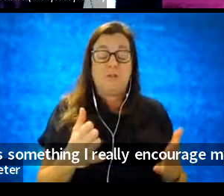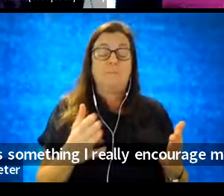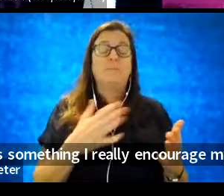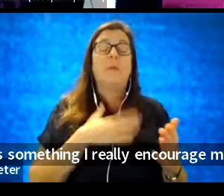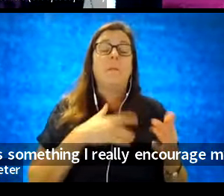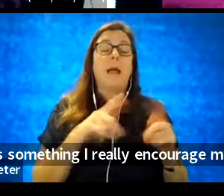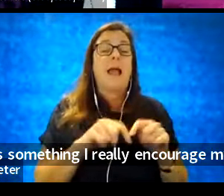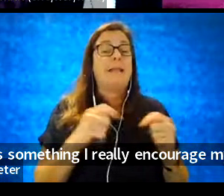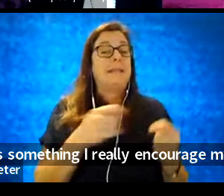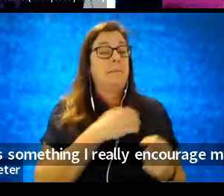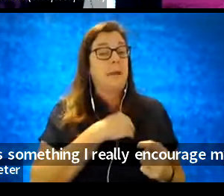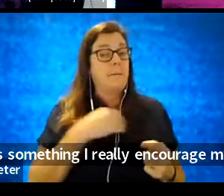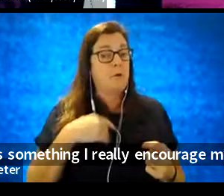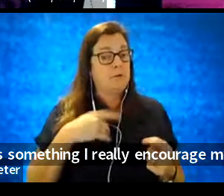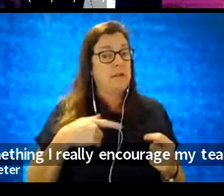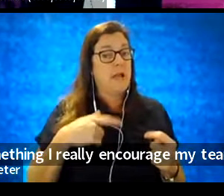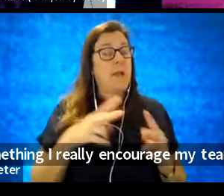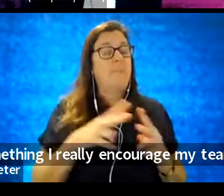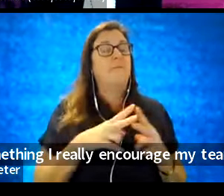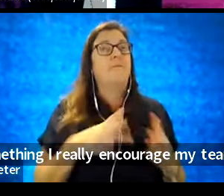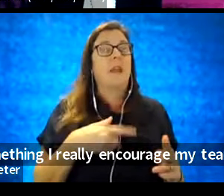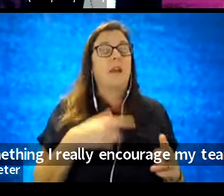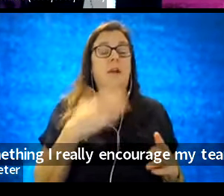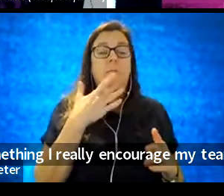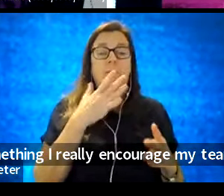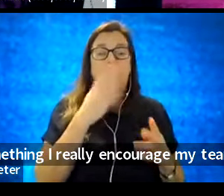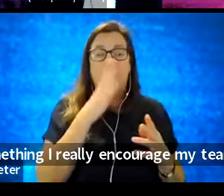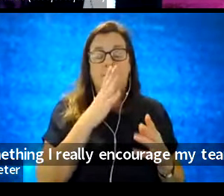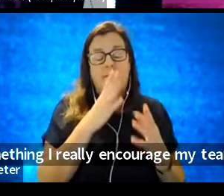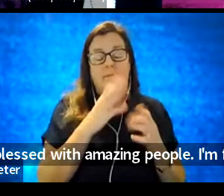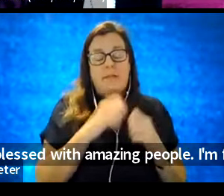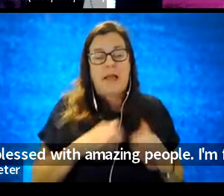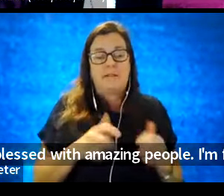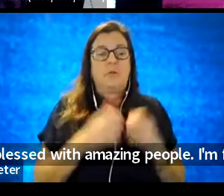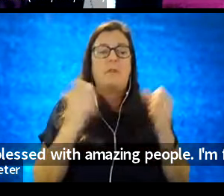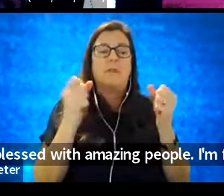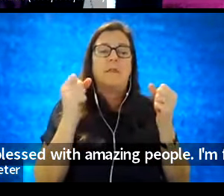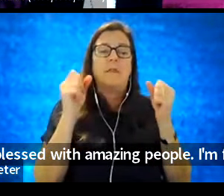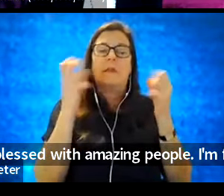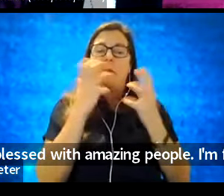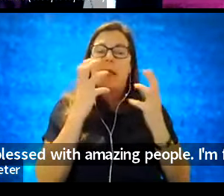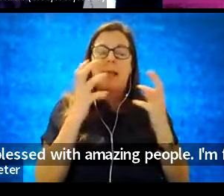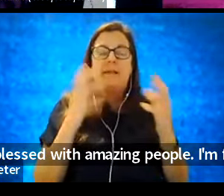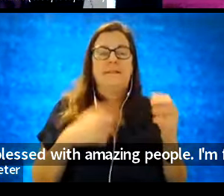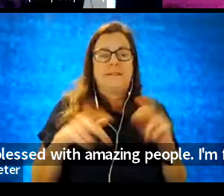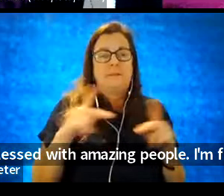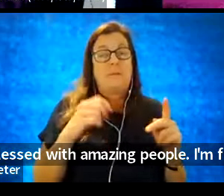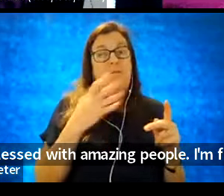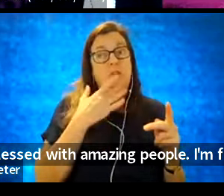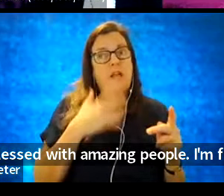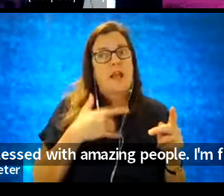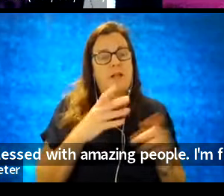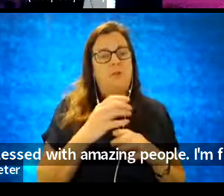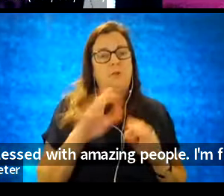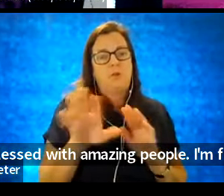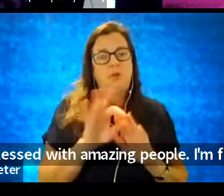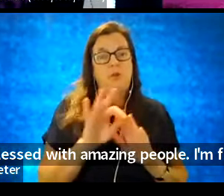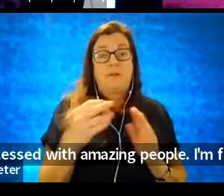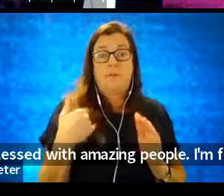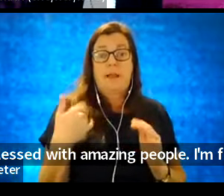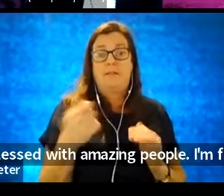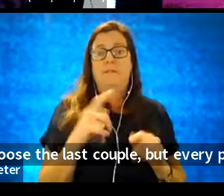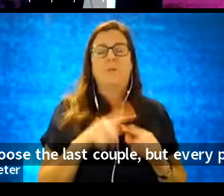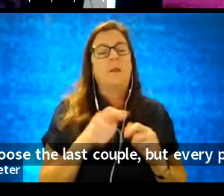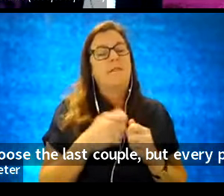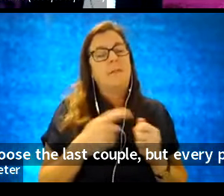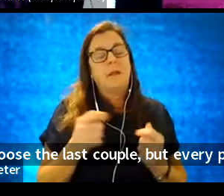members, I am very blessed with amazing people. I'm fortunate I got to choose the last couple, but every person is unique, and they're